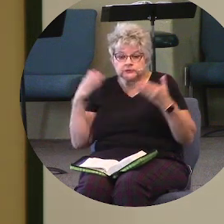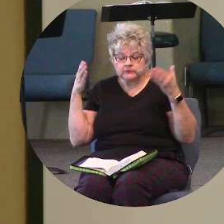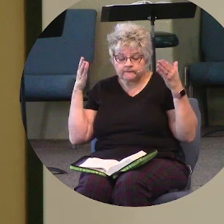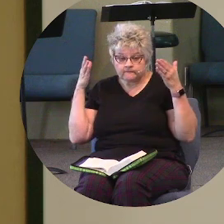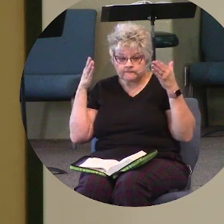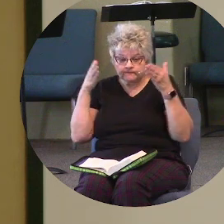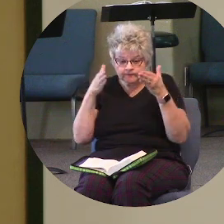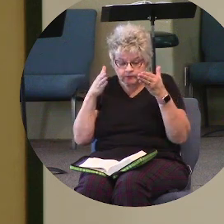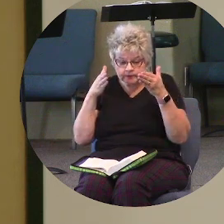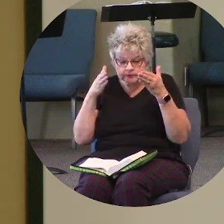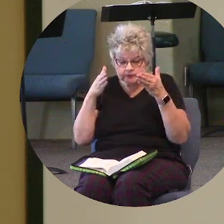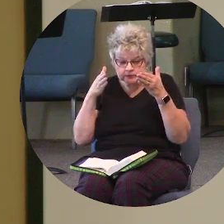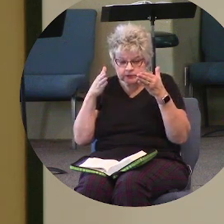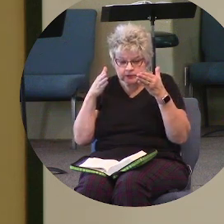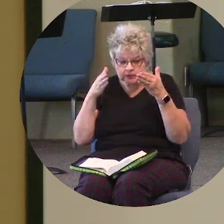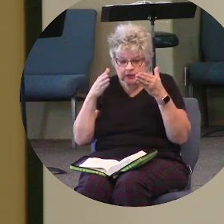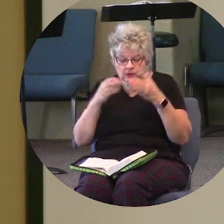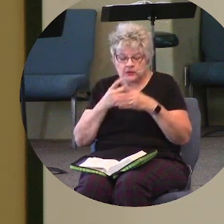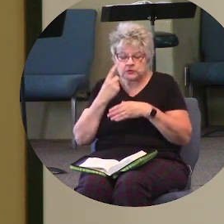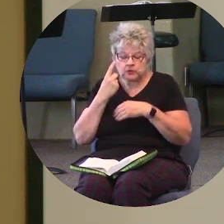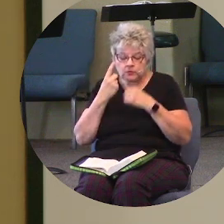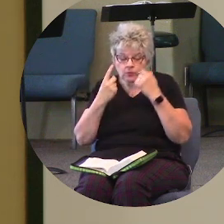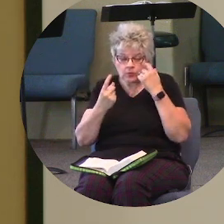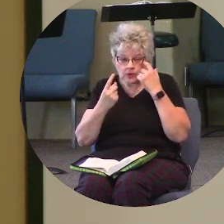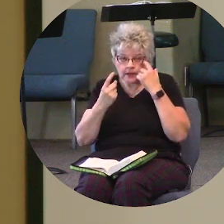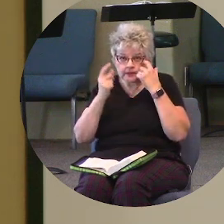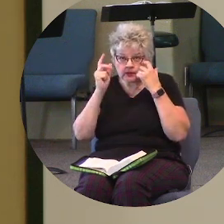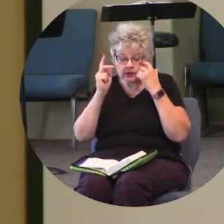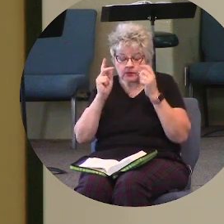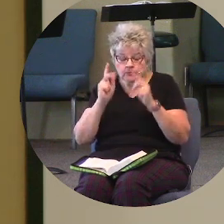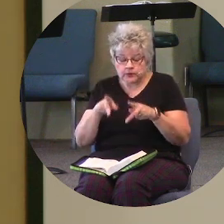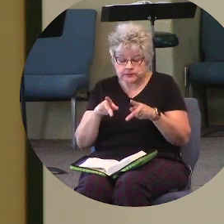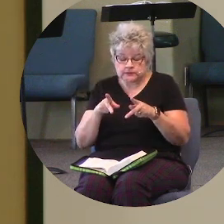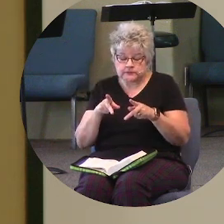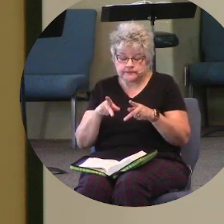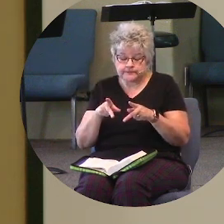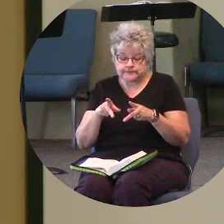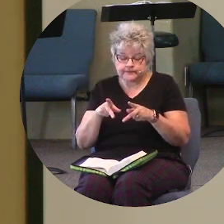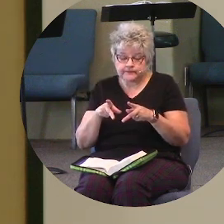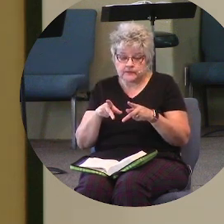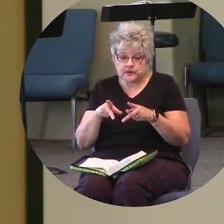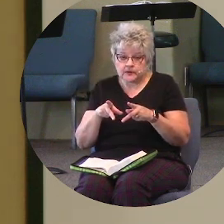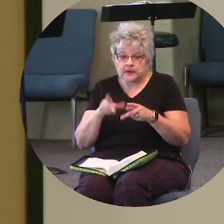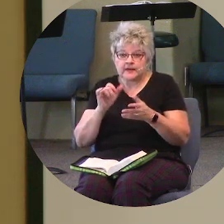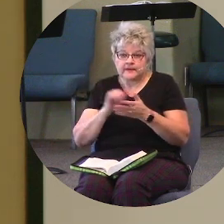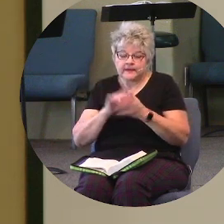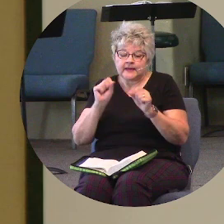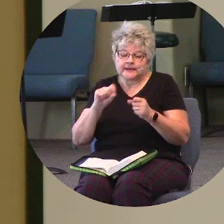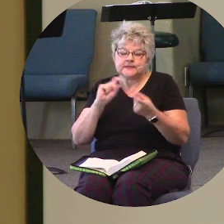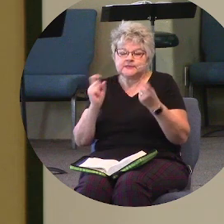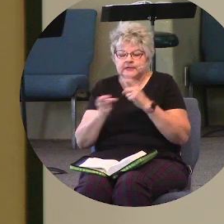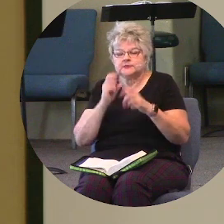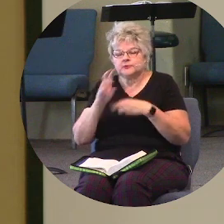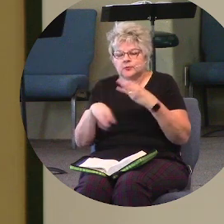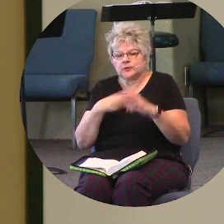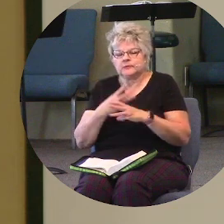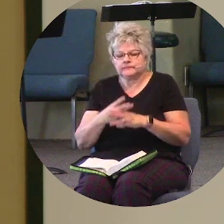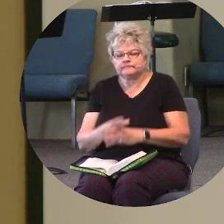on the one person that can change the world.